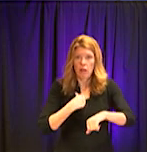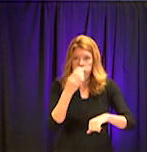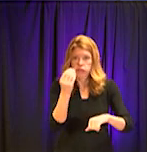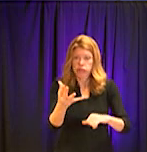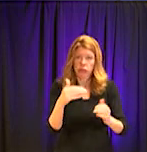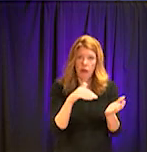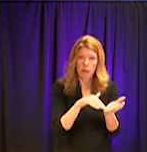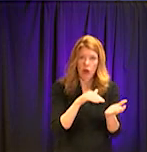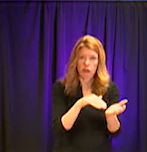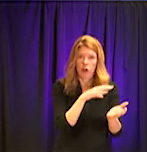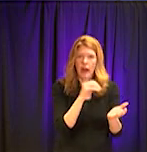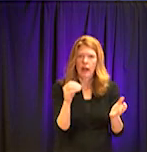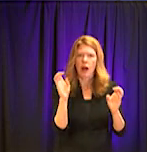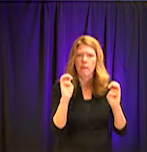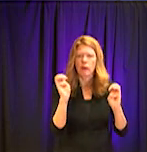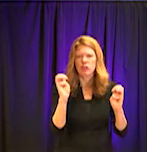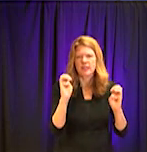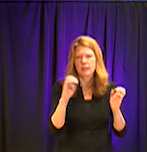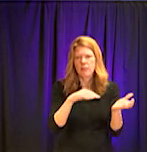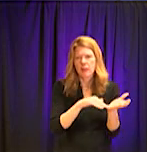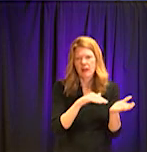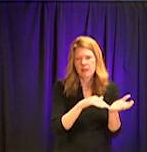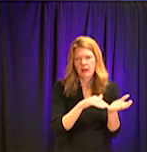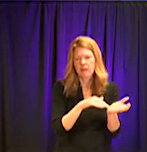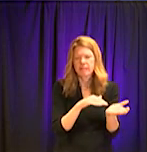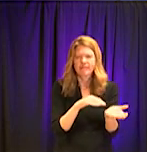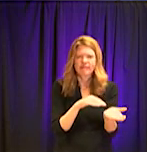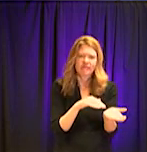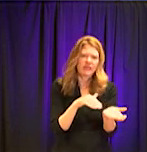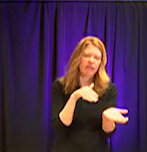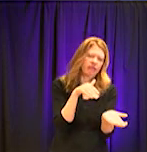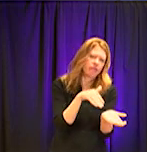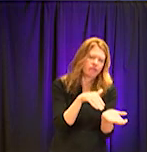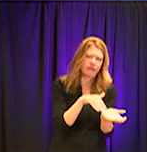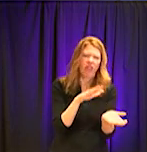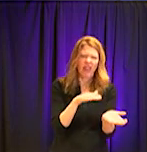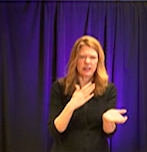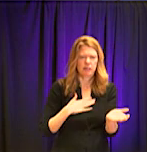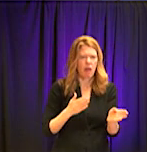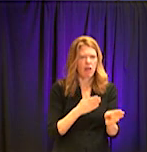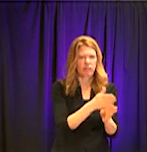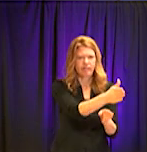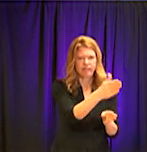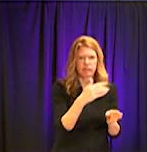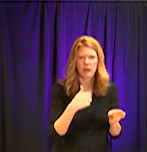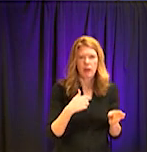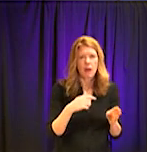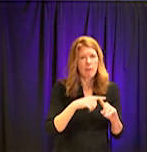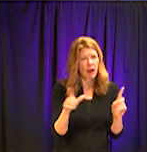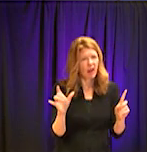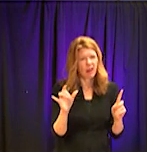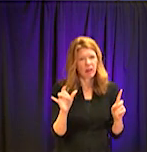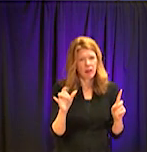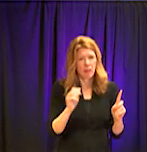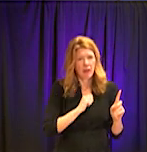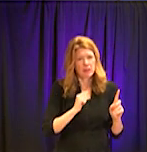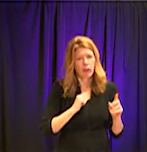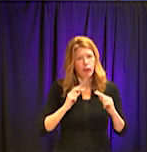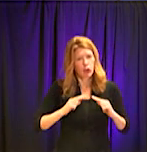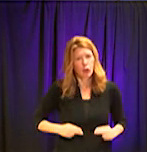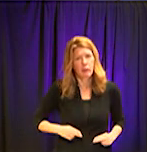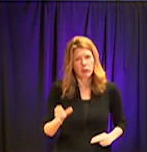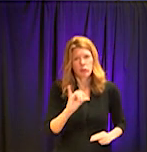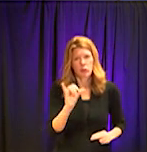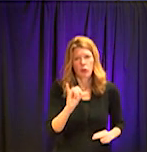medicine physician, but I'm also your neighbor. I share these same concerns that you have about how this illness